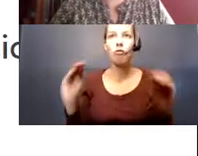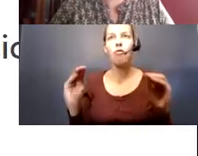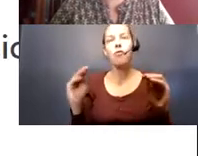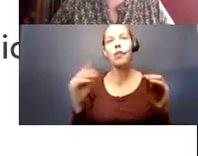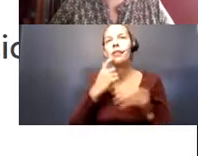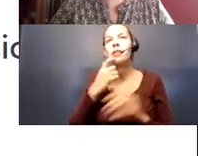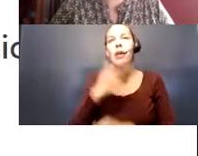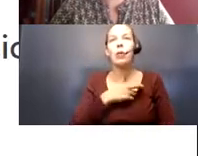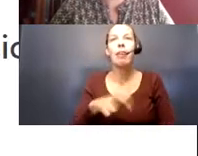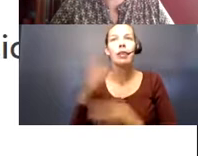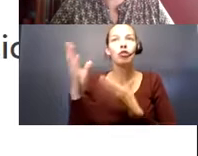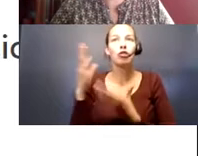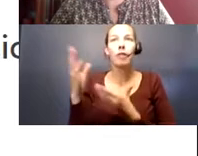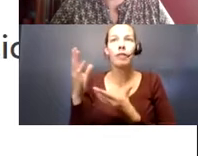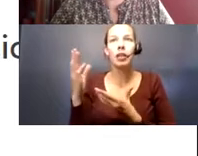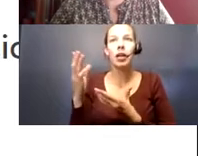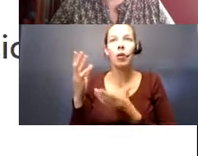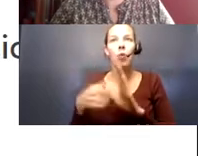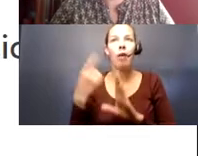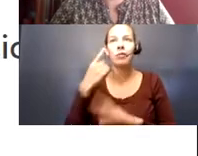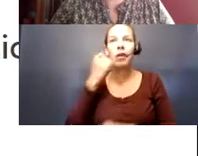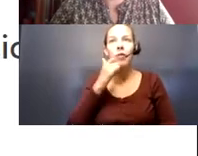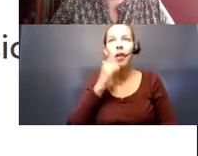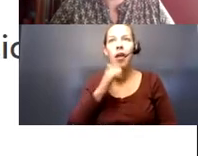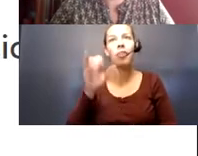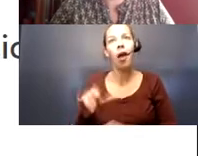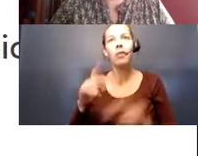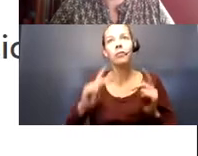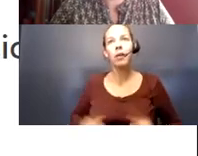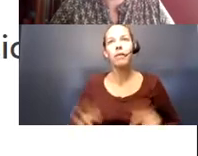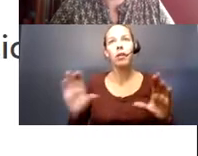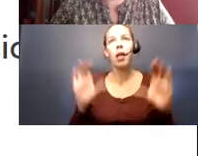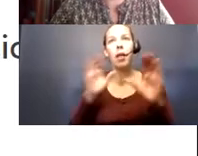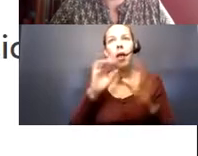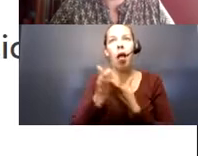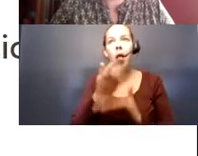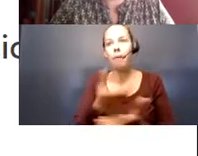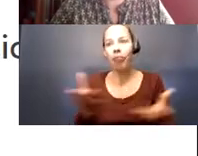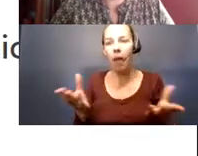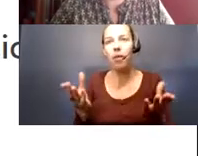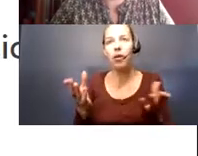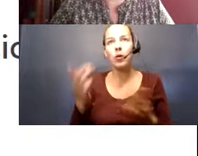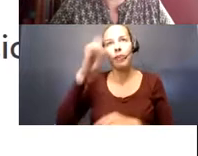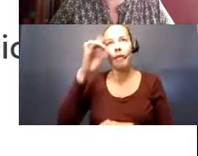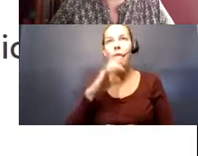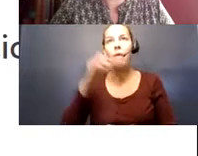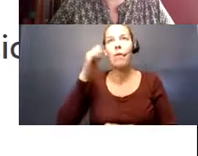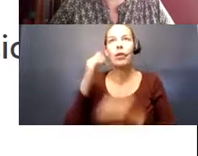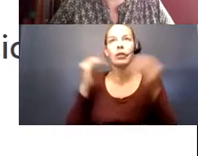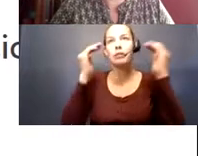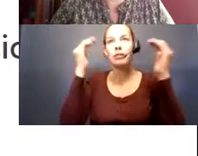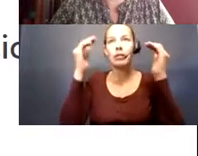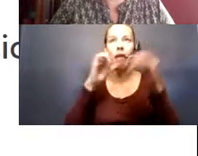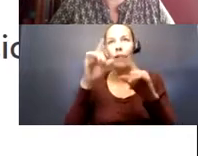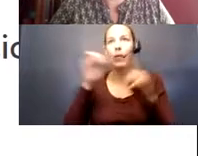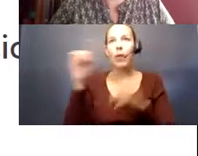religious services, you know, once a day. That's being physically active and helping them. And so, you think of an older adult that now no longer goes